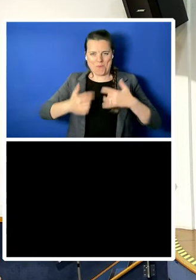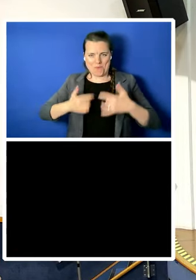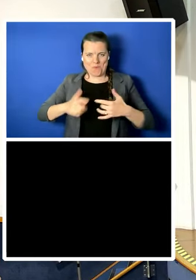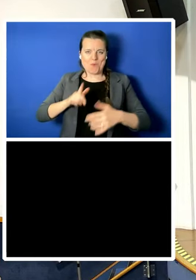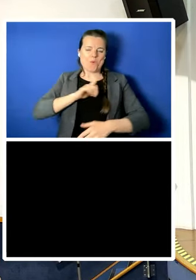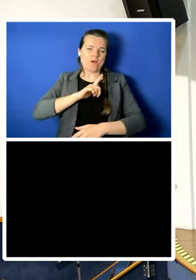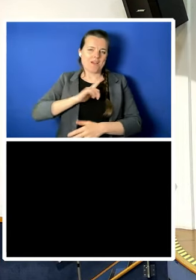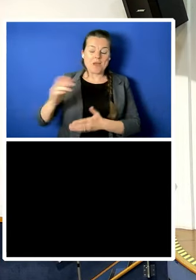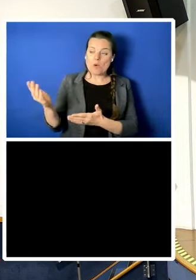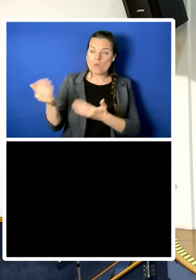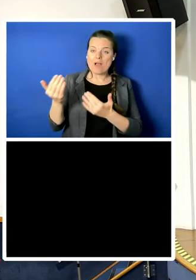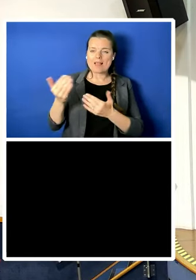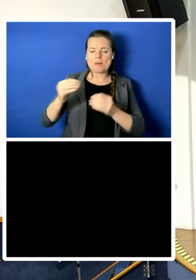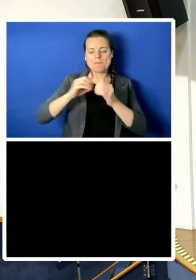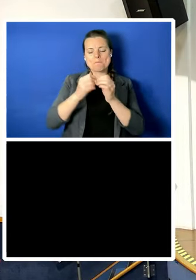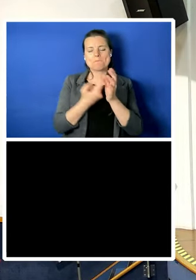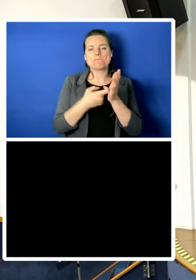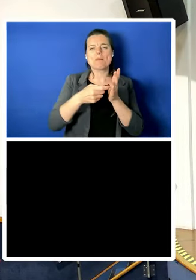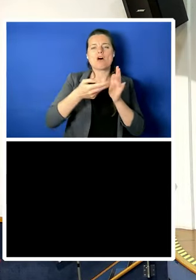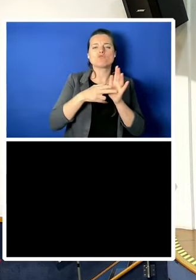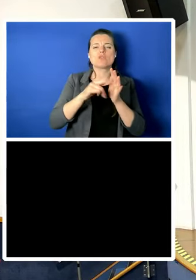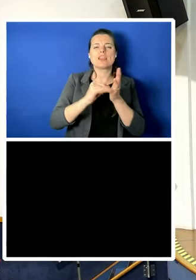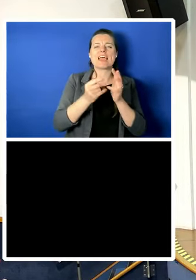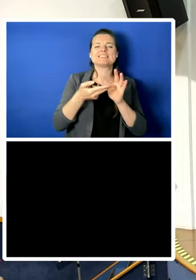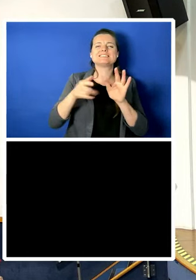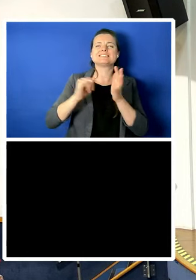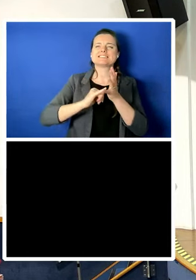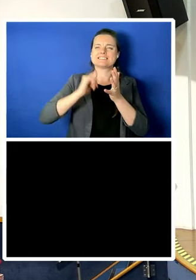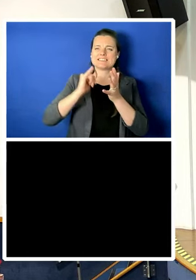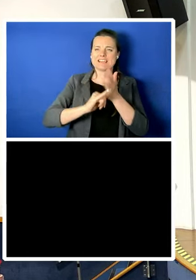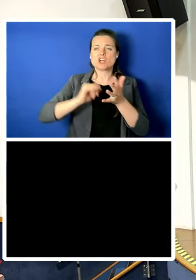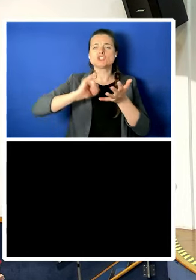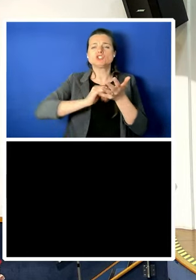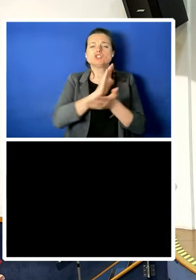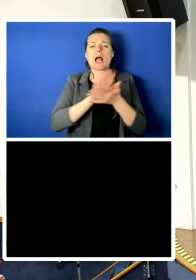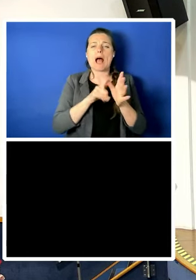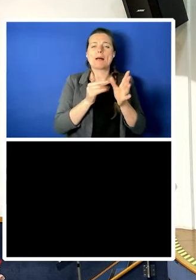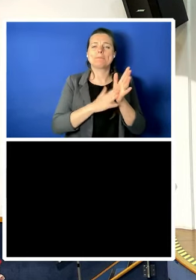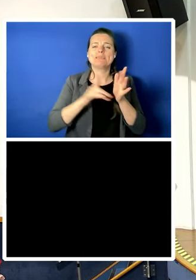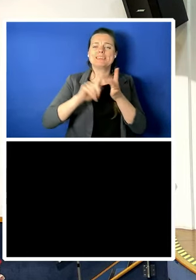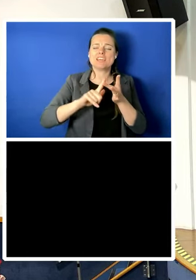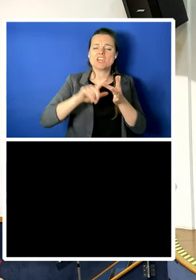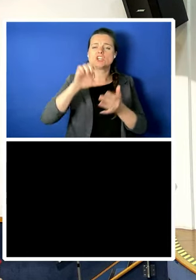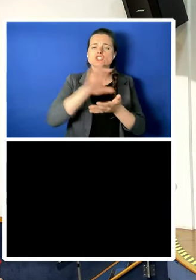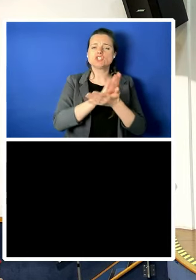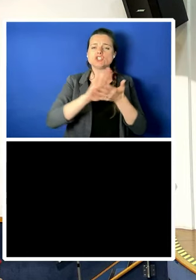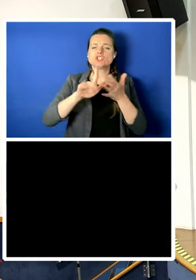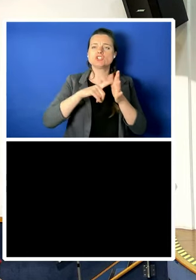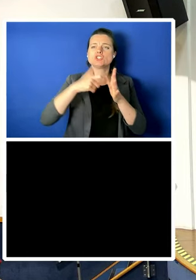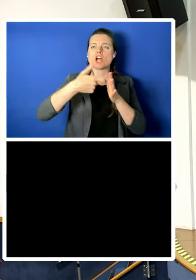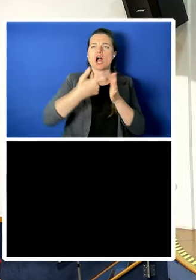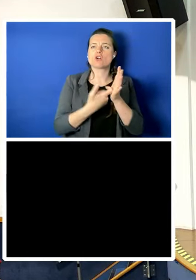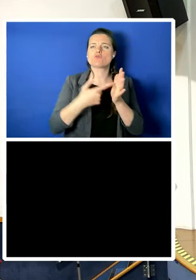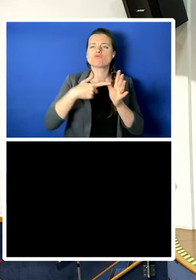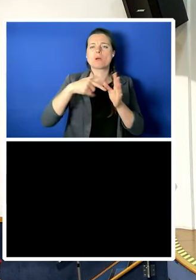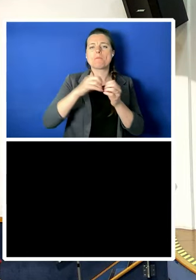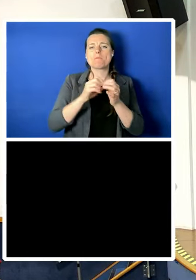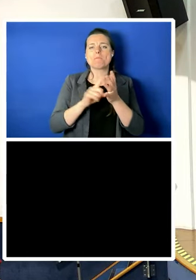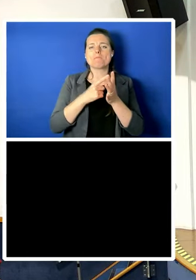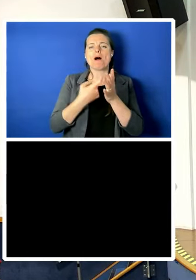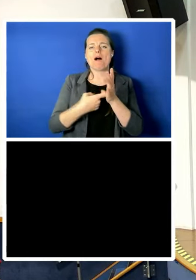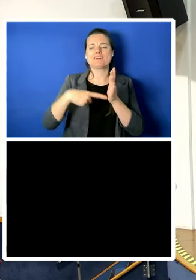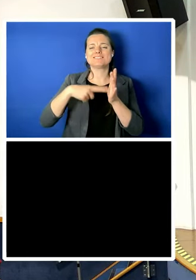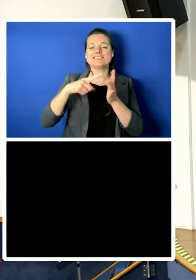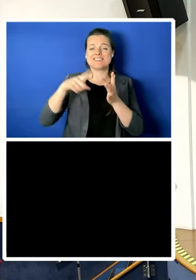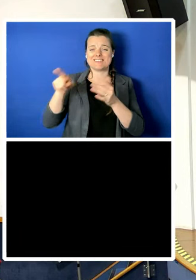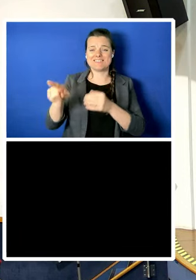Baroness Shami Chakrabati to talk about her just-published Human Rights, The Case for